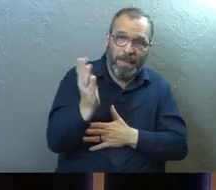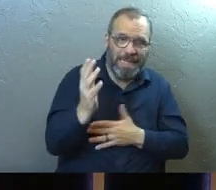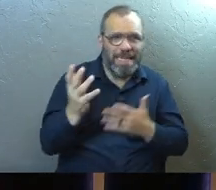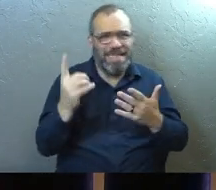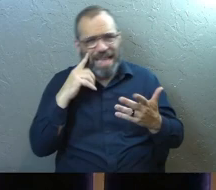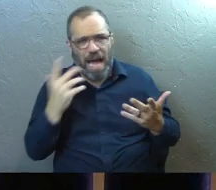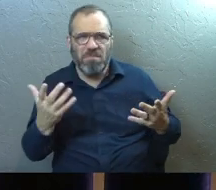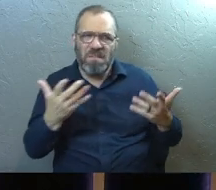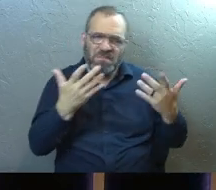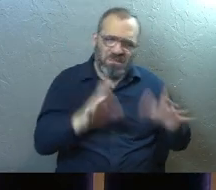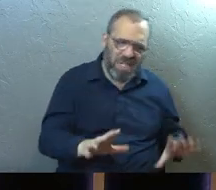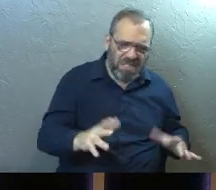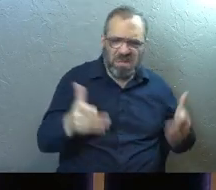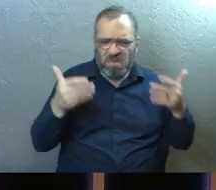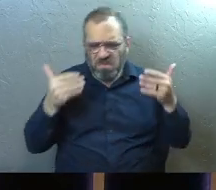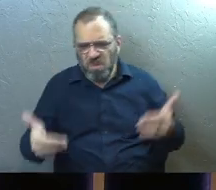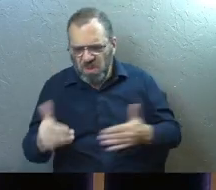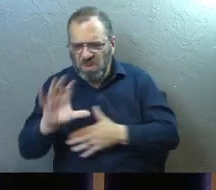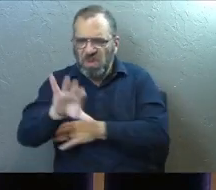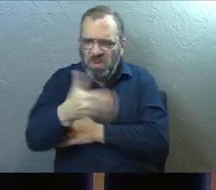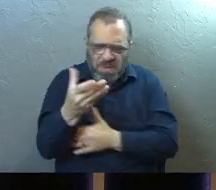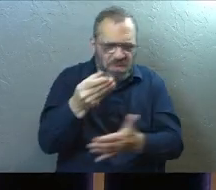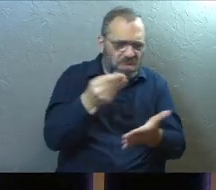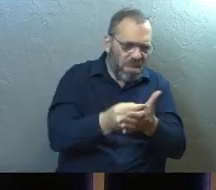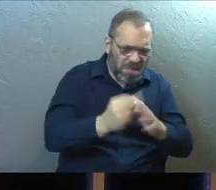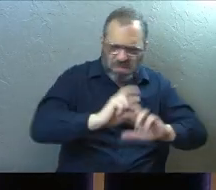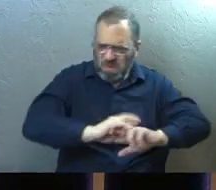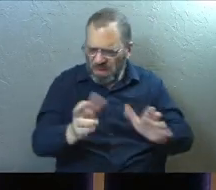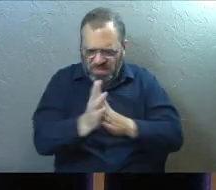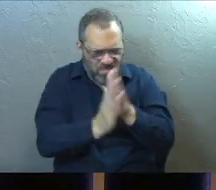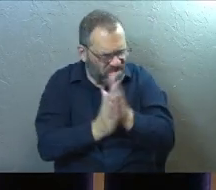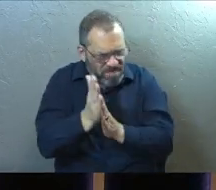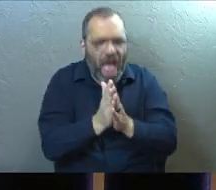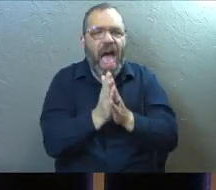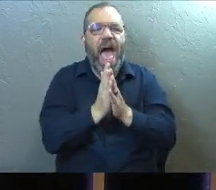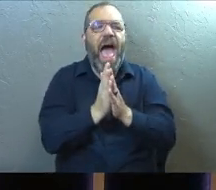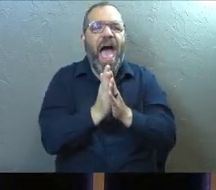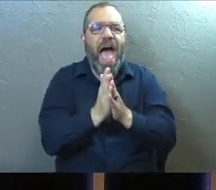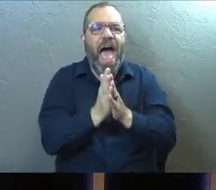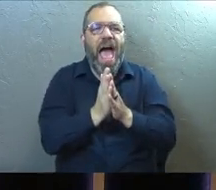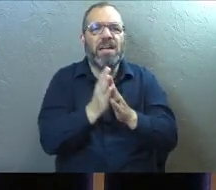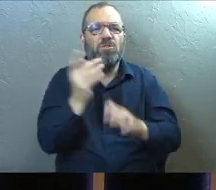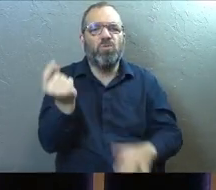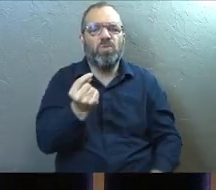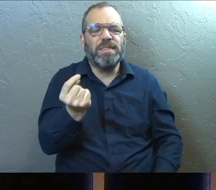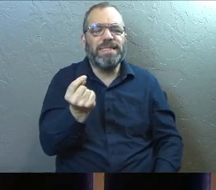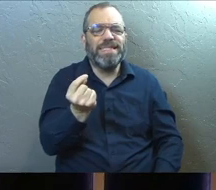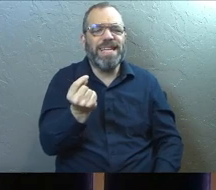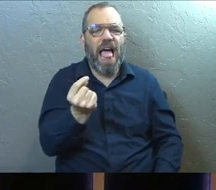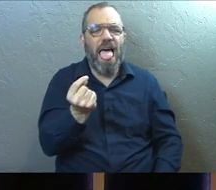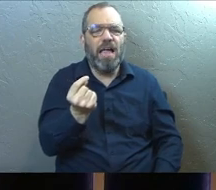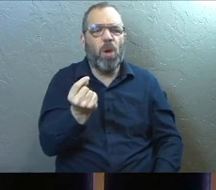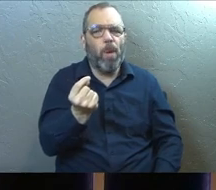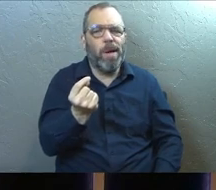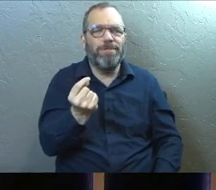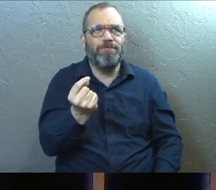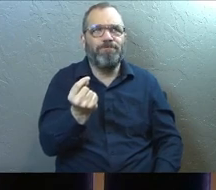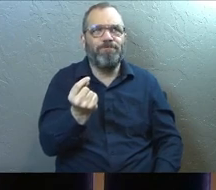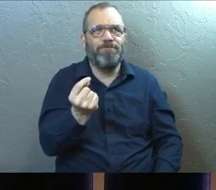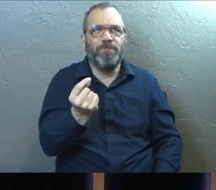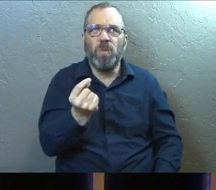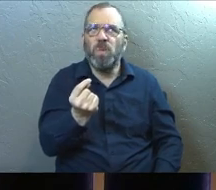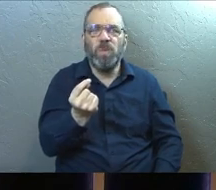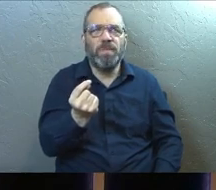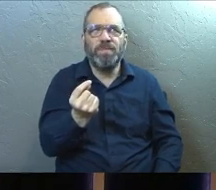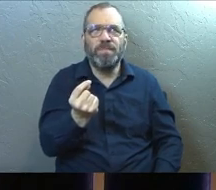we kind of thought it was done and let's move on to the Christmas money series. And, and instead we got to Tuesday and we're like, maybe God isn't done